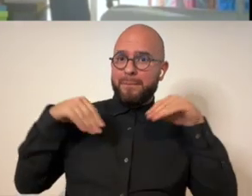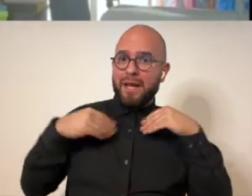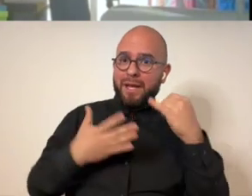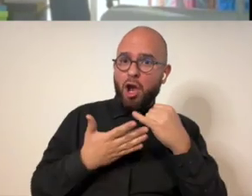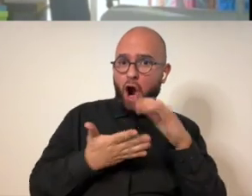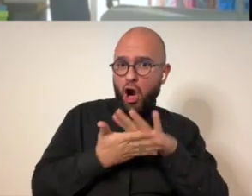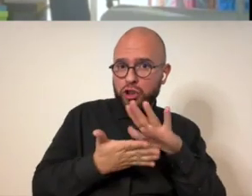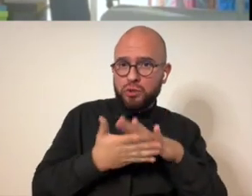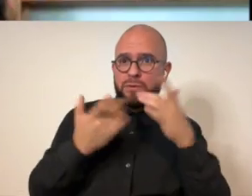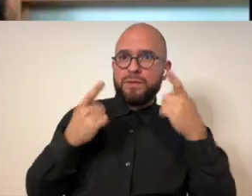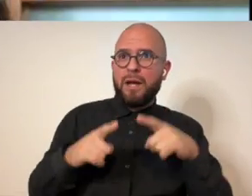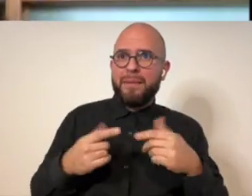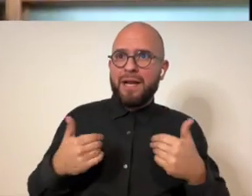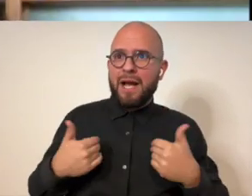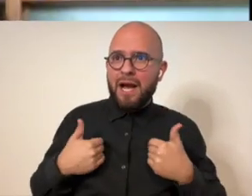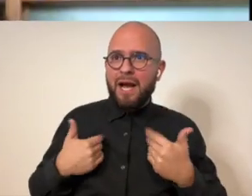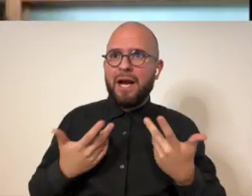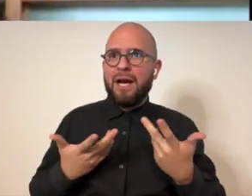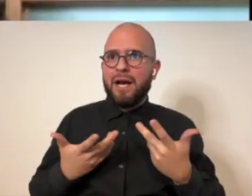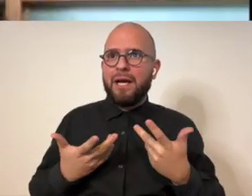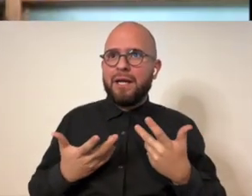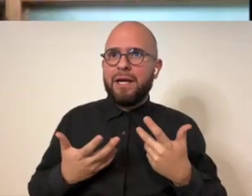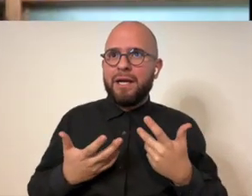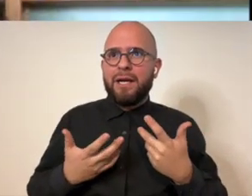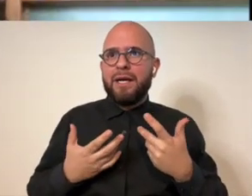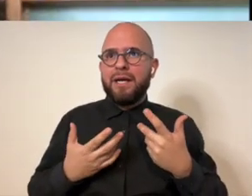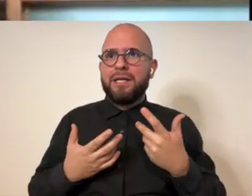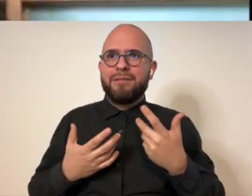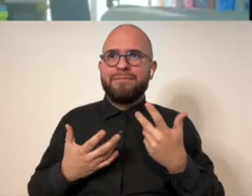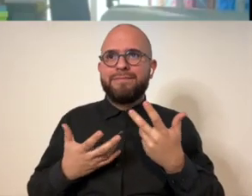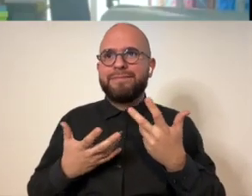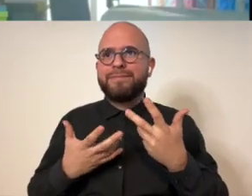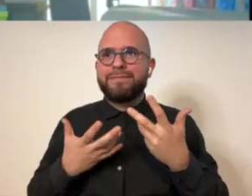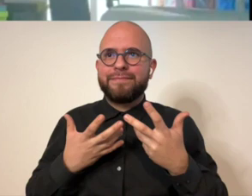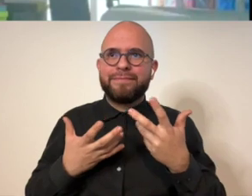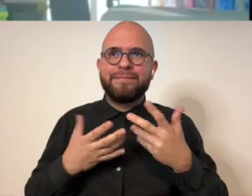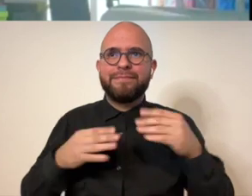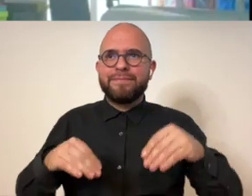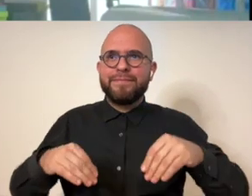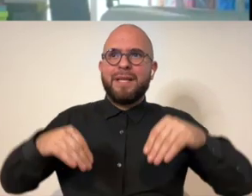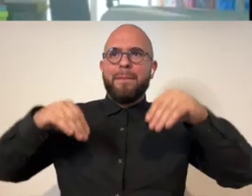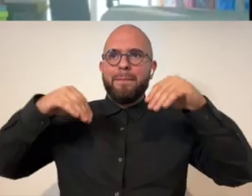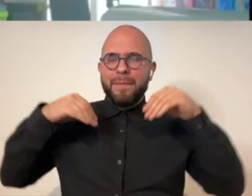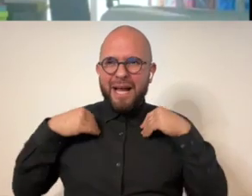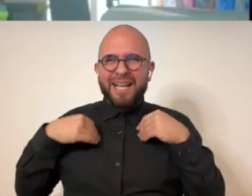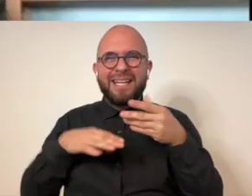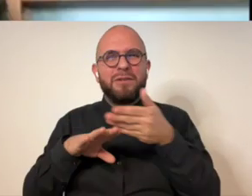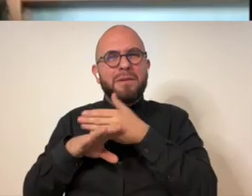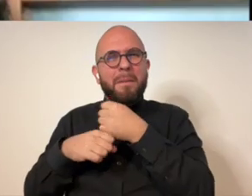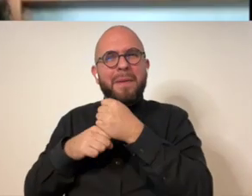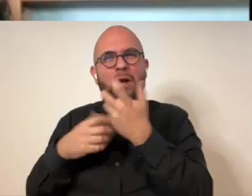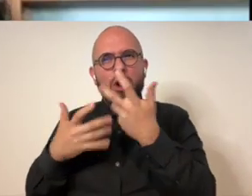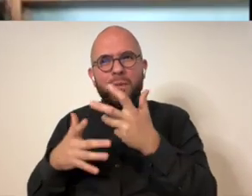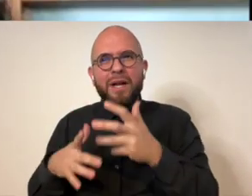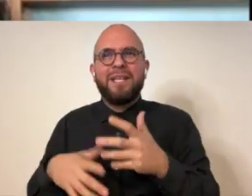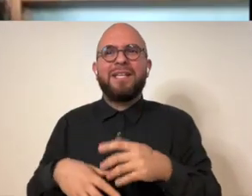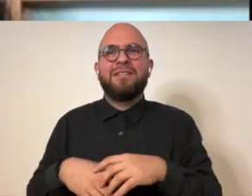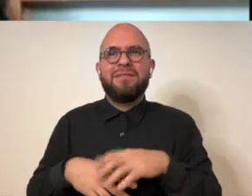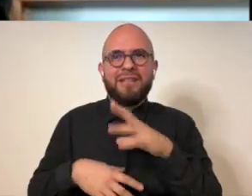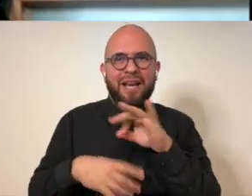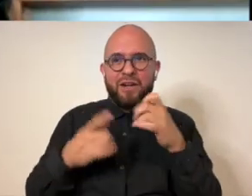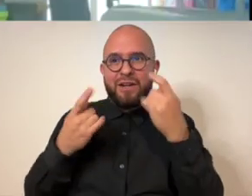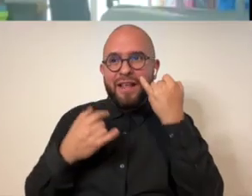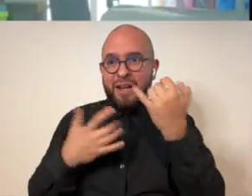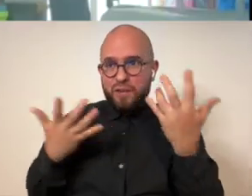making a blanket this is a piece that i did in art school where i took a pre-made blanket and applicated letters onto it so the idea was an